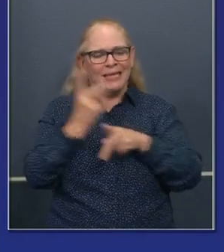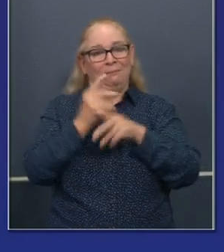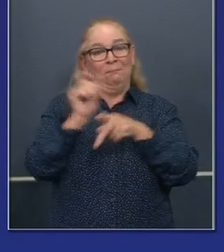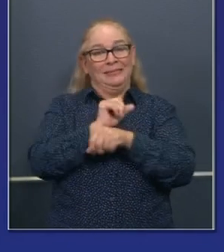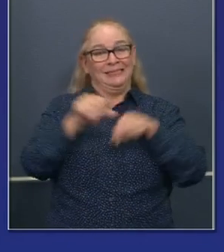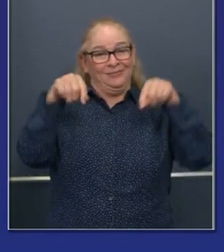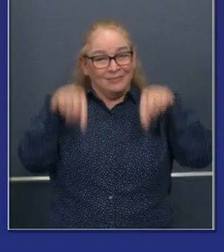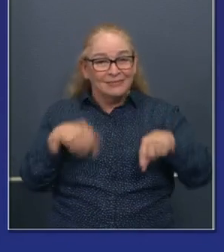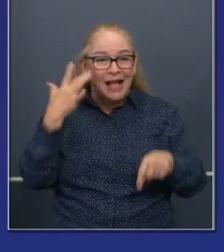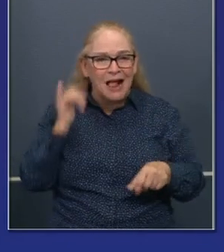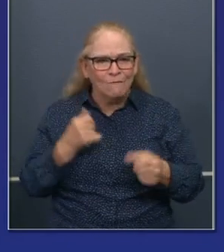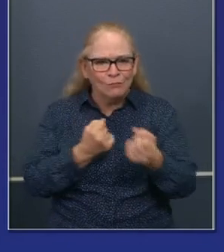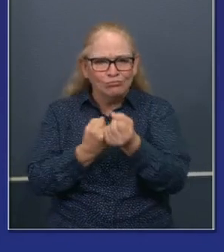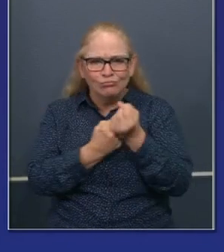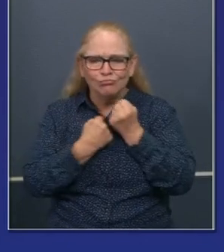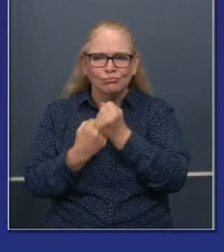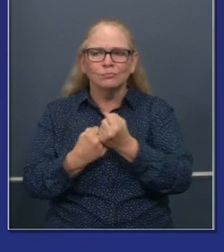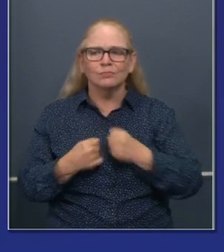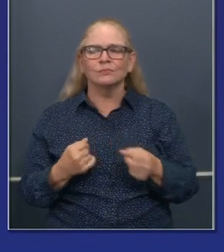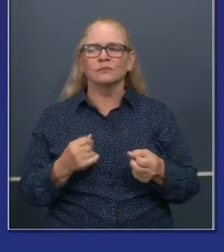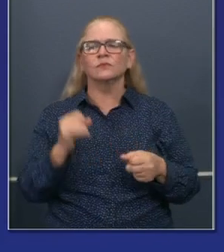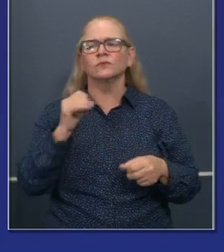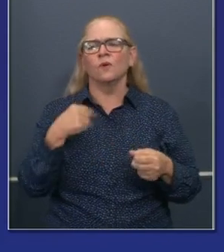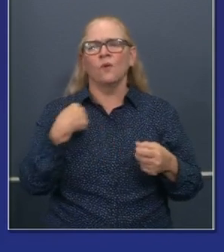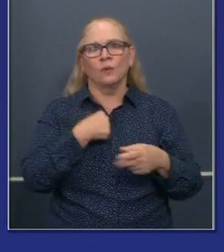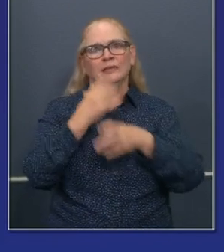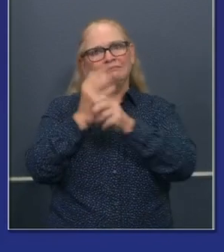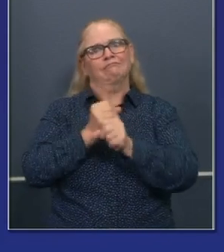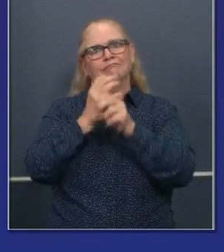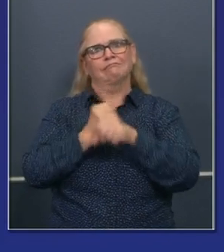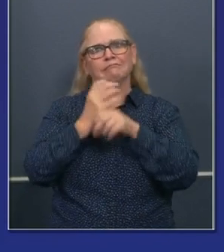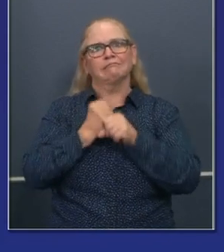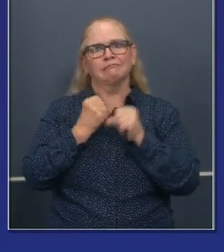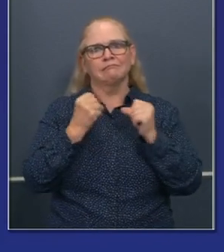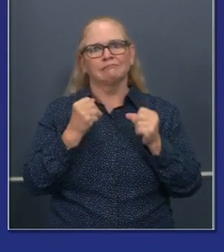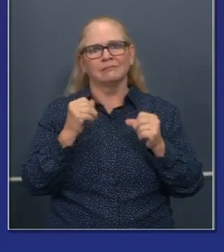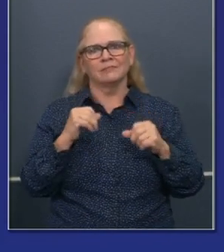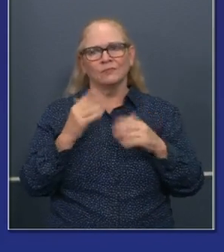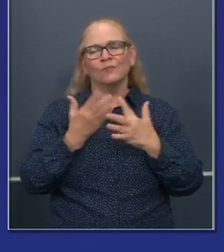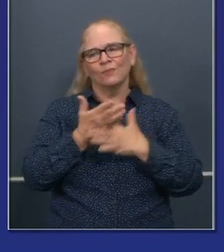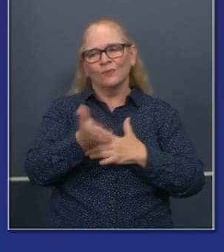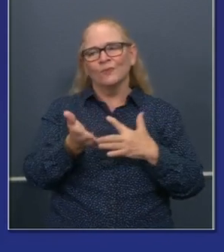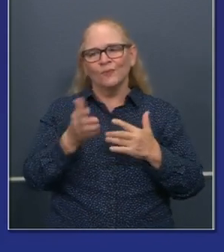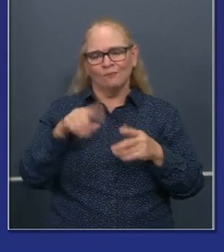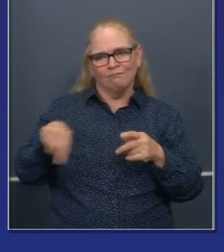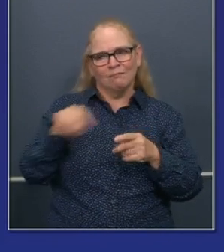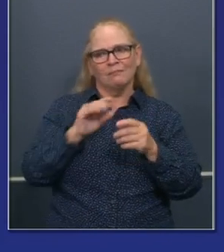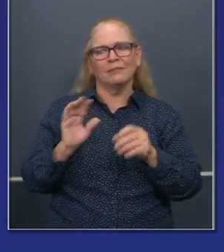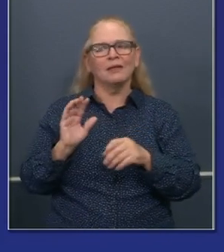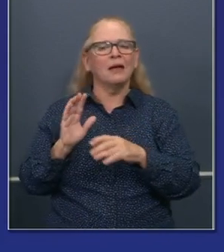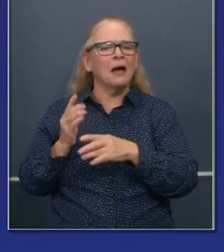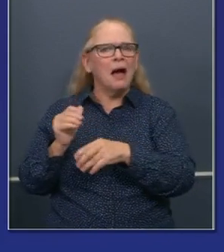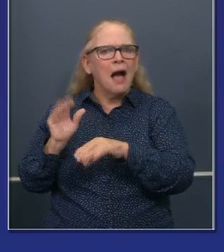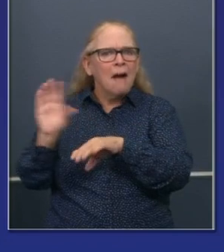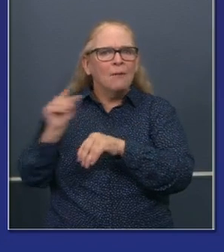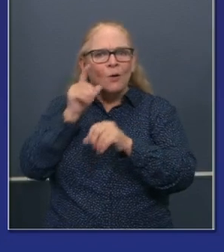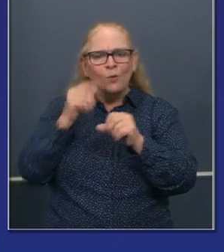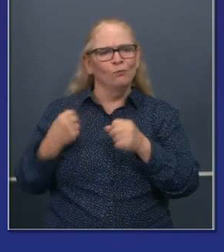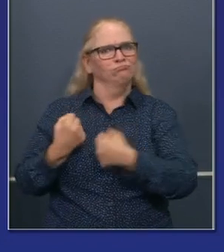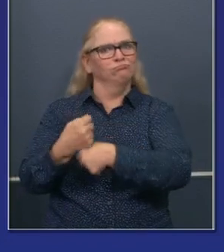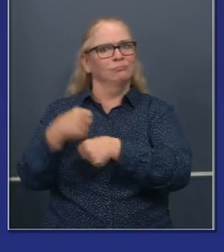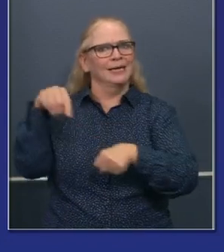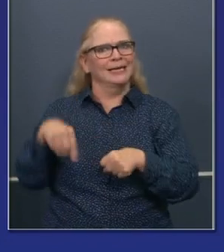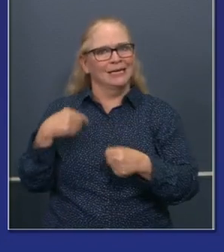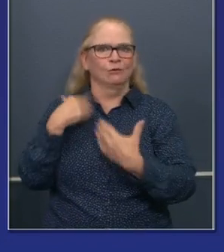N95 masks that we're procuring, uh, the virtual cycle of sales tax, uh, and dollars that flow, uh, through that